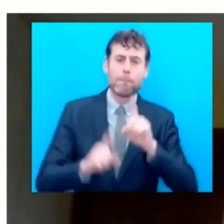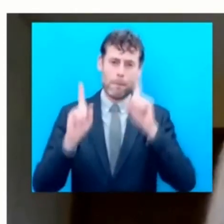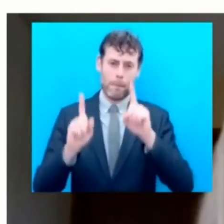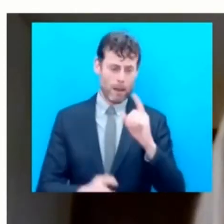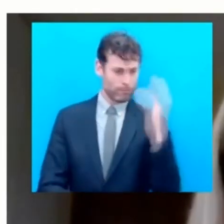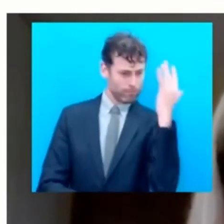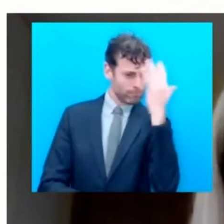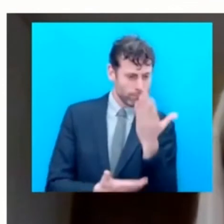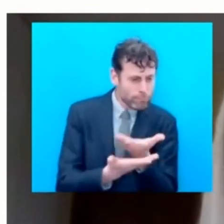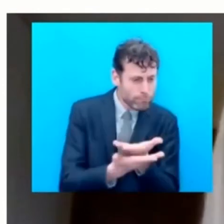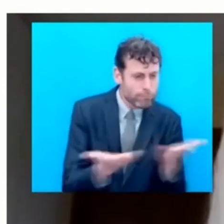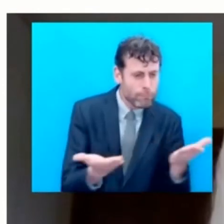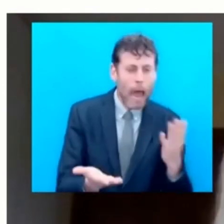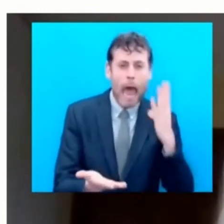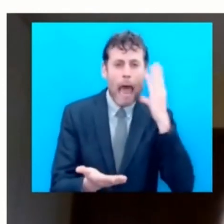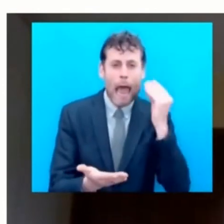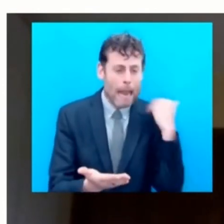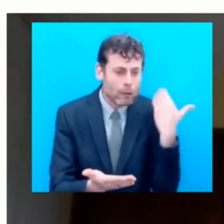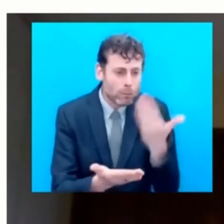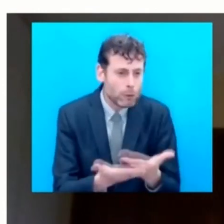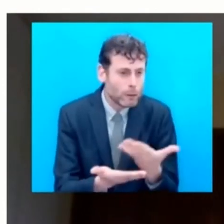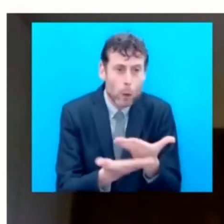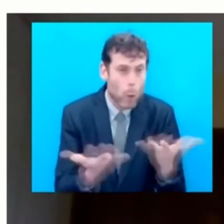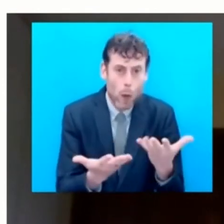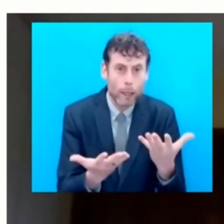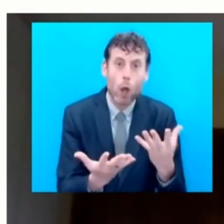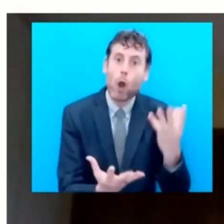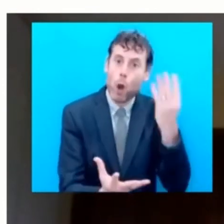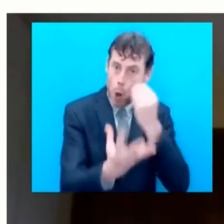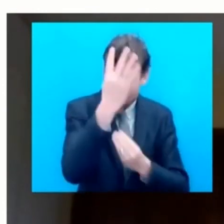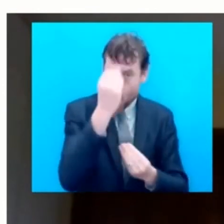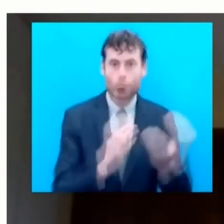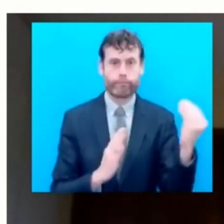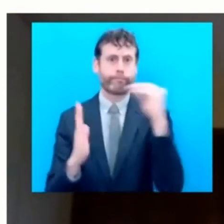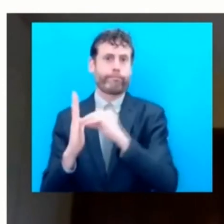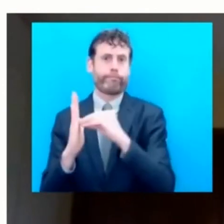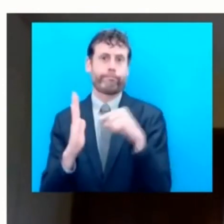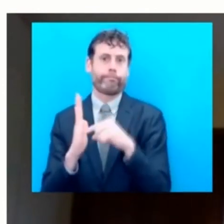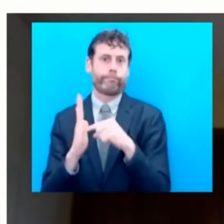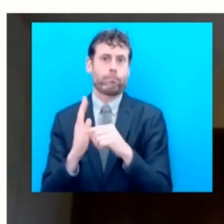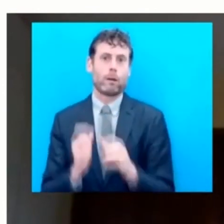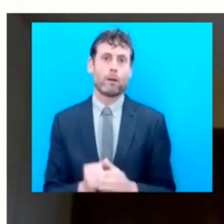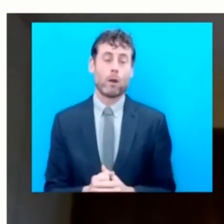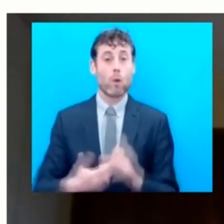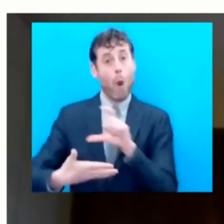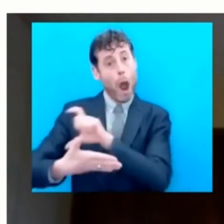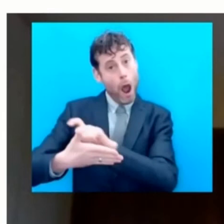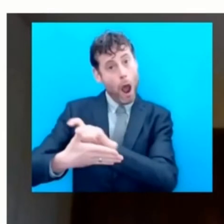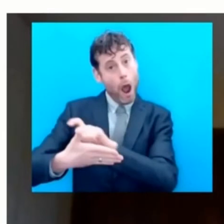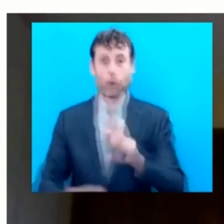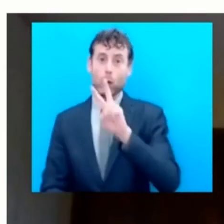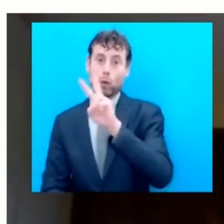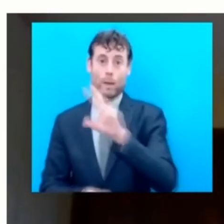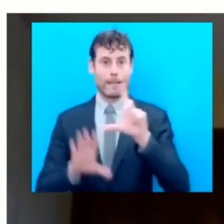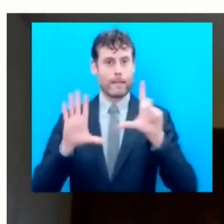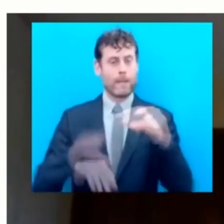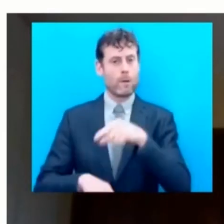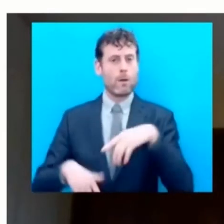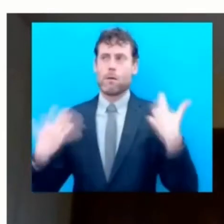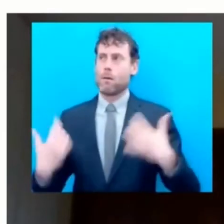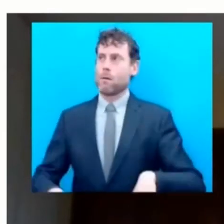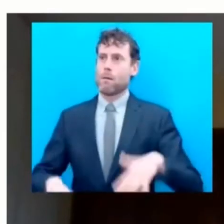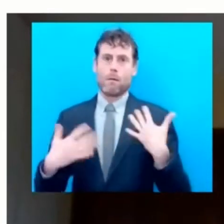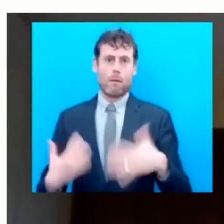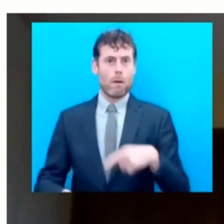And the general comment on article 27 is not only timely but can be of great